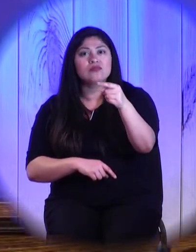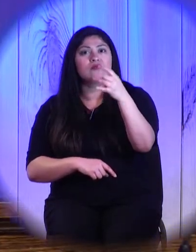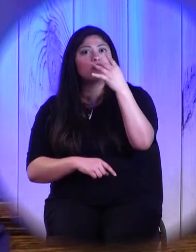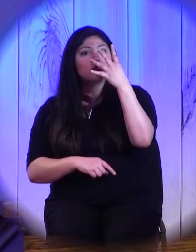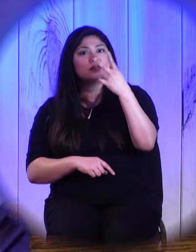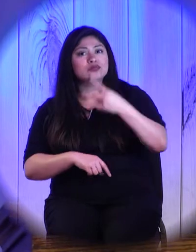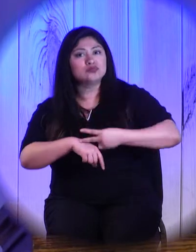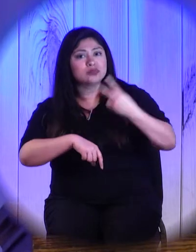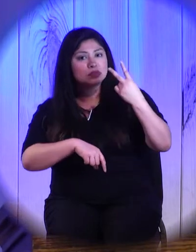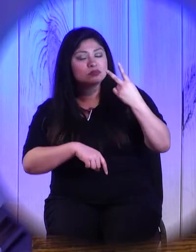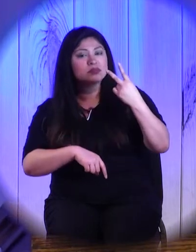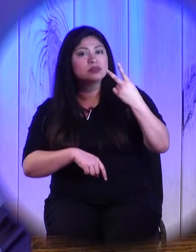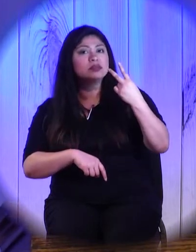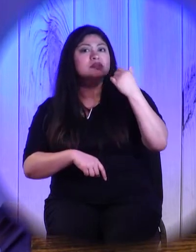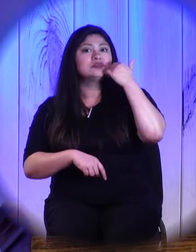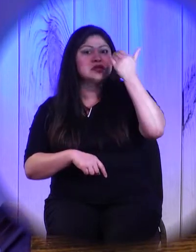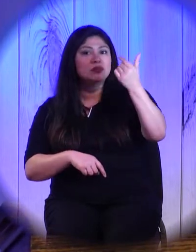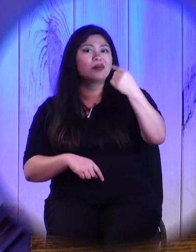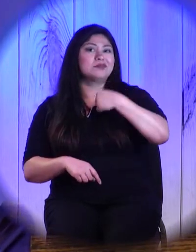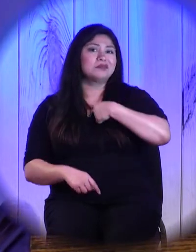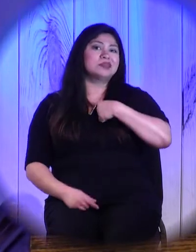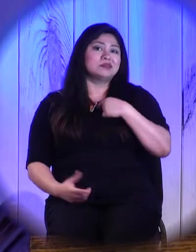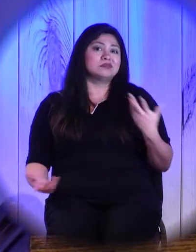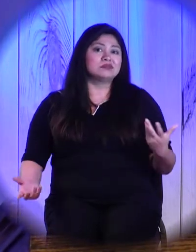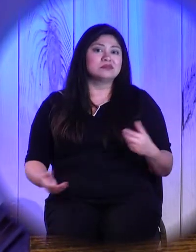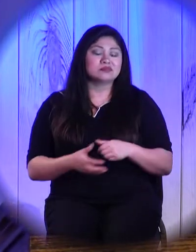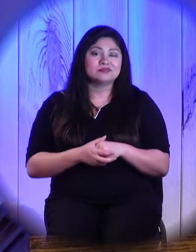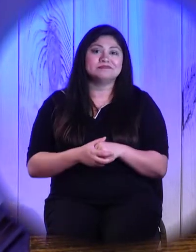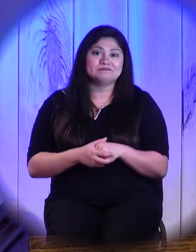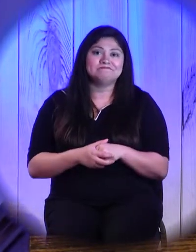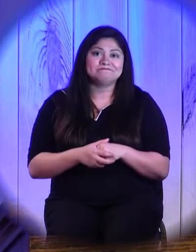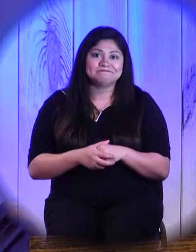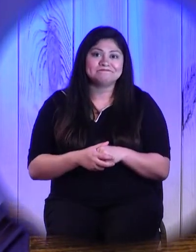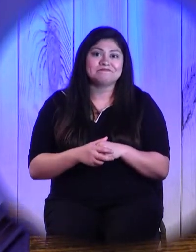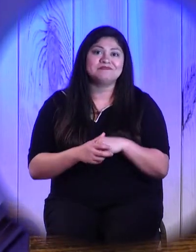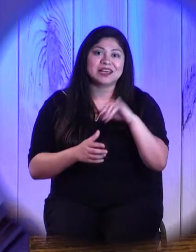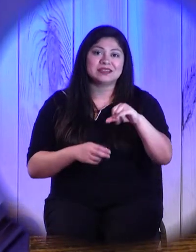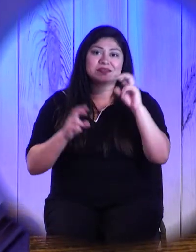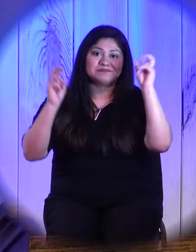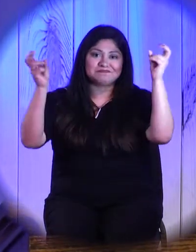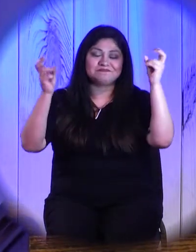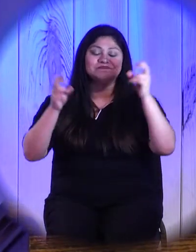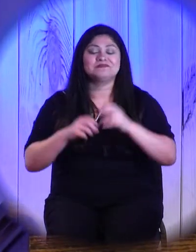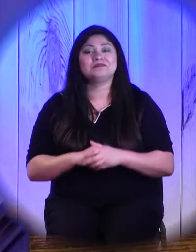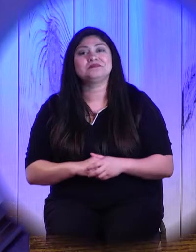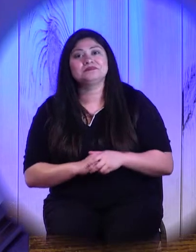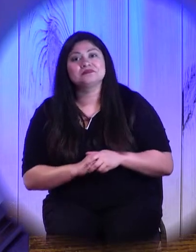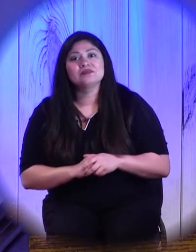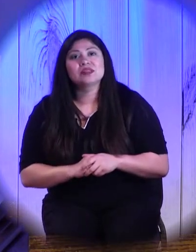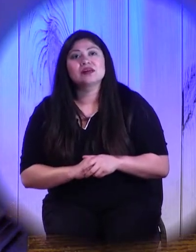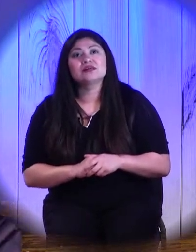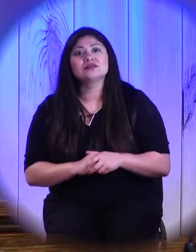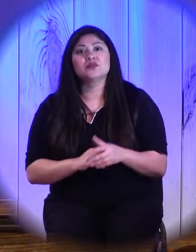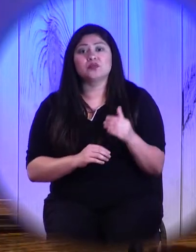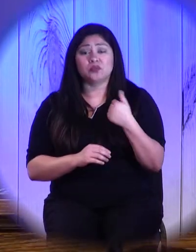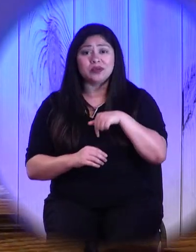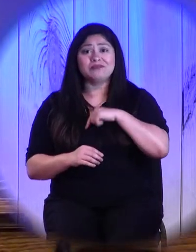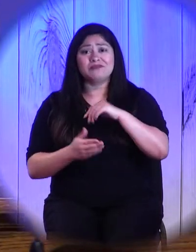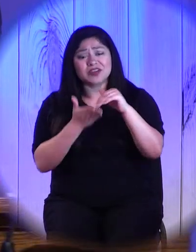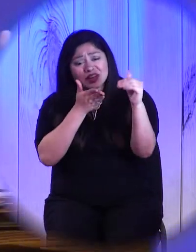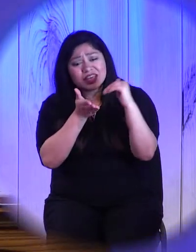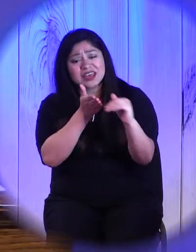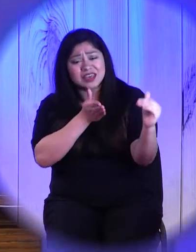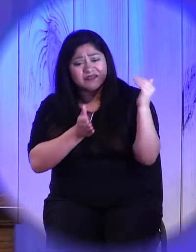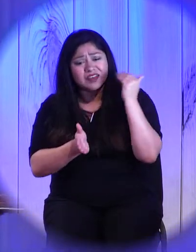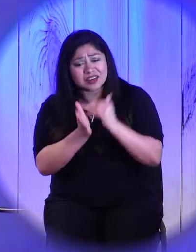limit, right? I mean, to do otherwise, just to forgive someone over and over again seems to be asking for